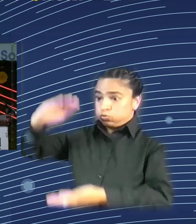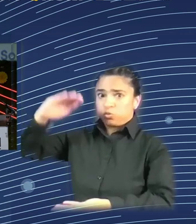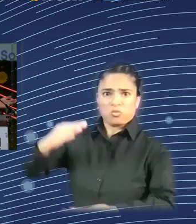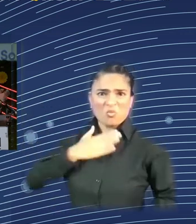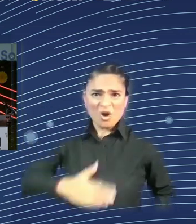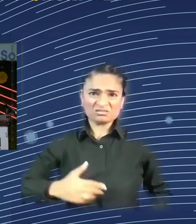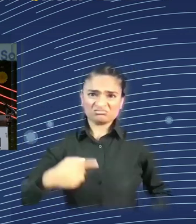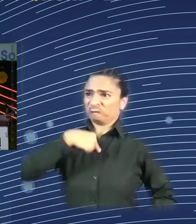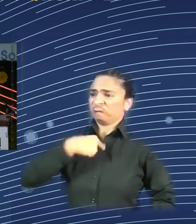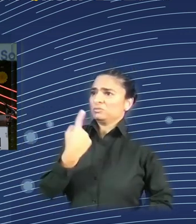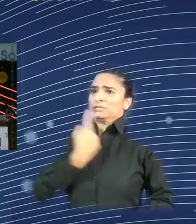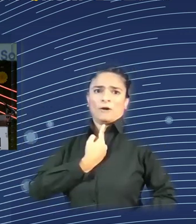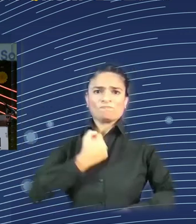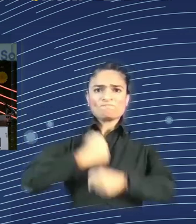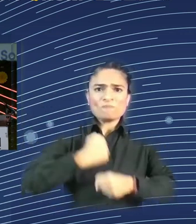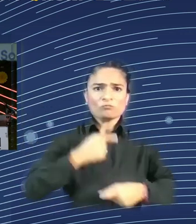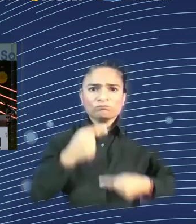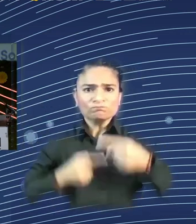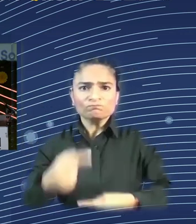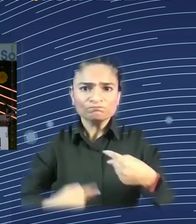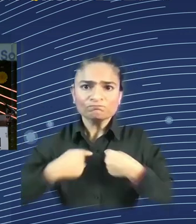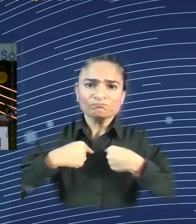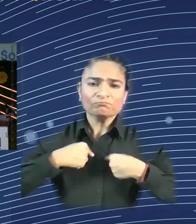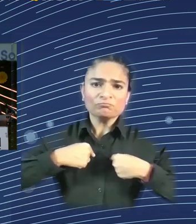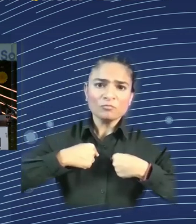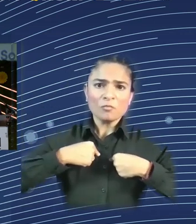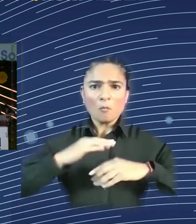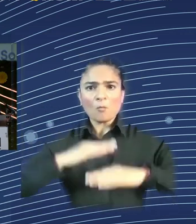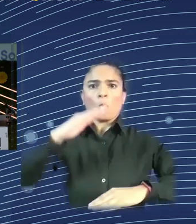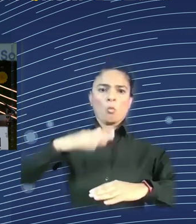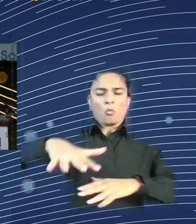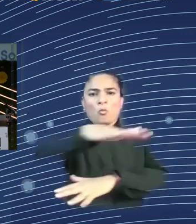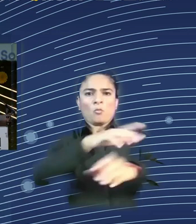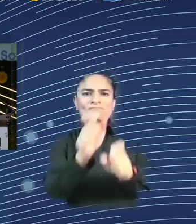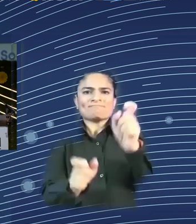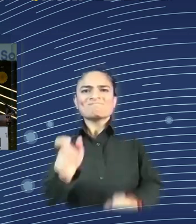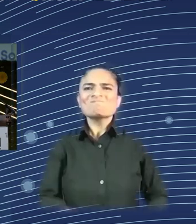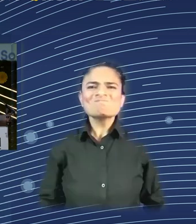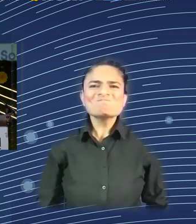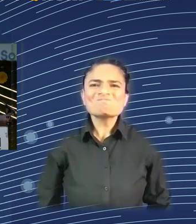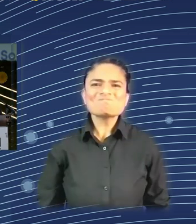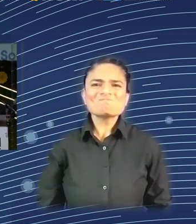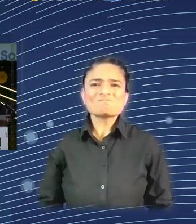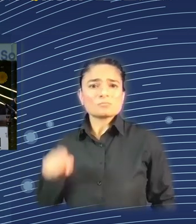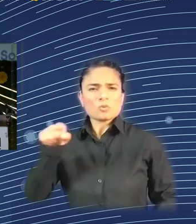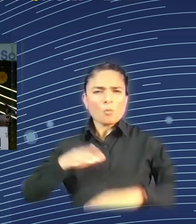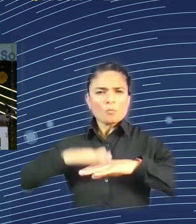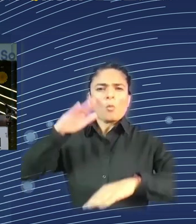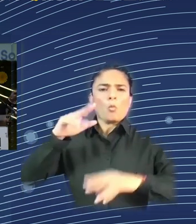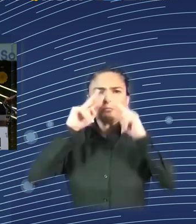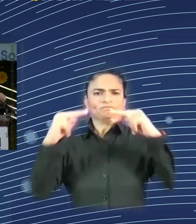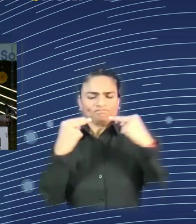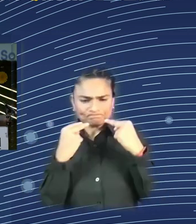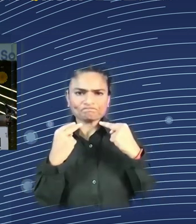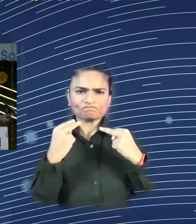the commission and other influential bodies to regulate and act so that there is a